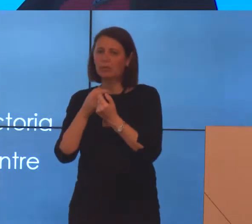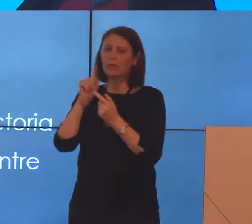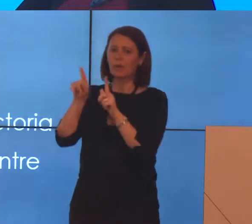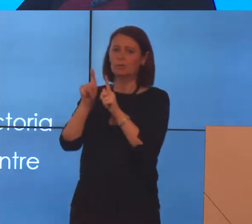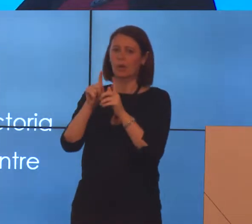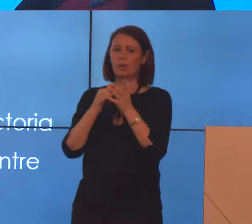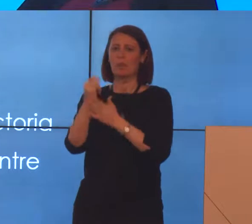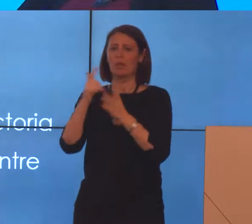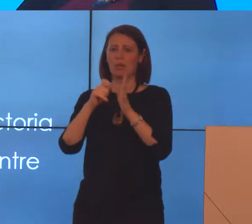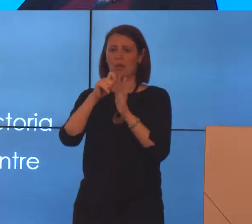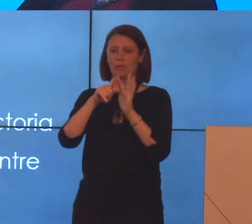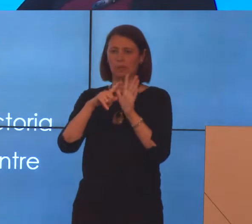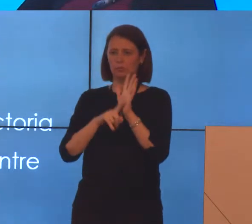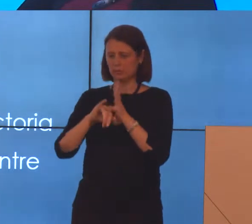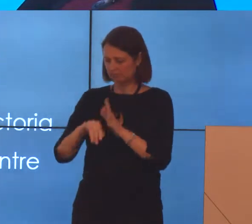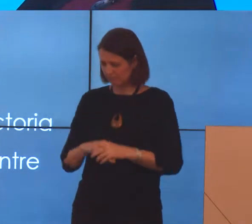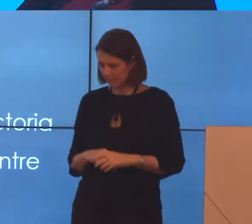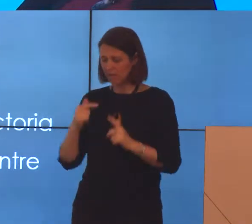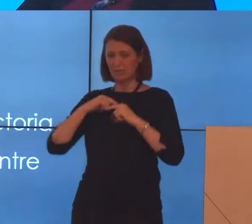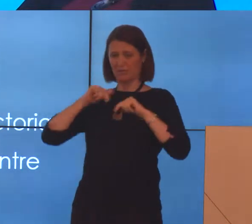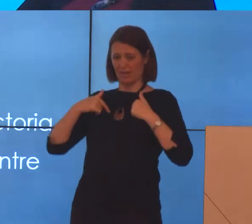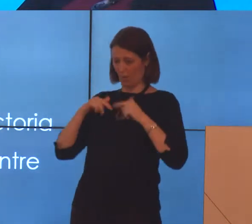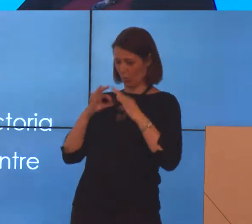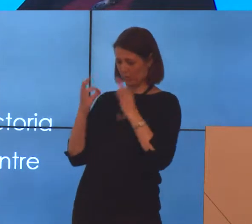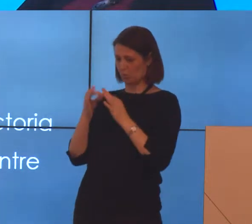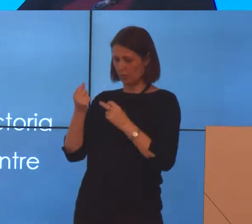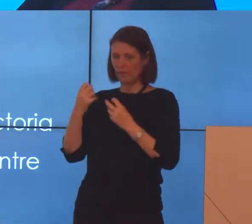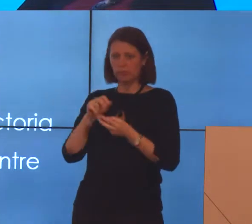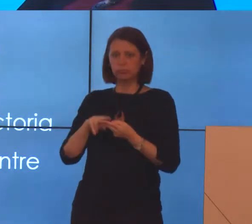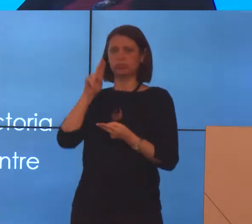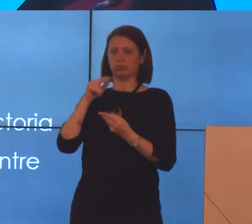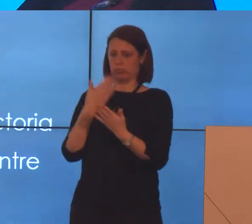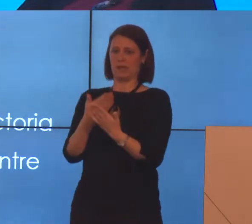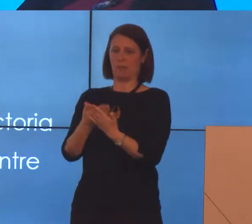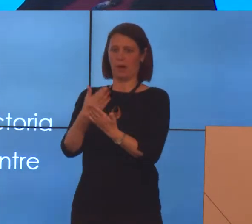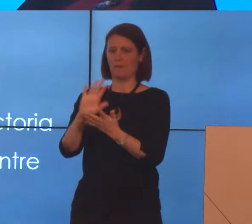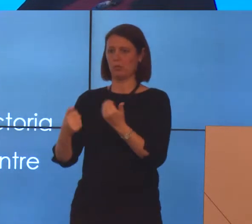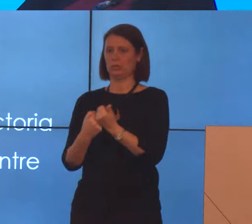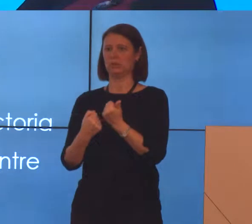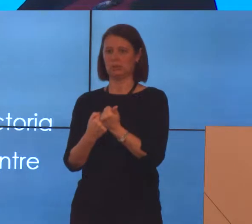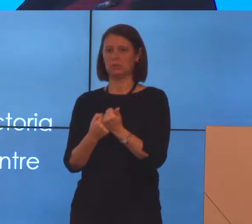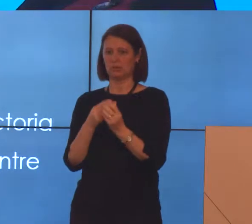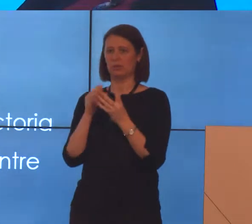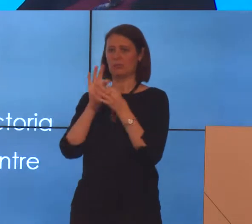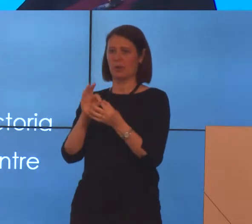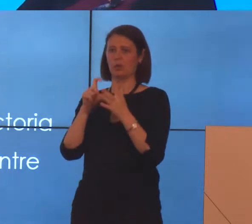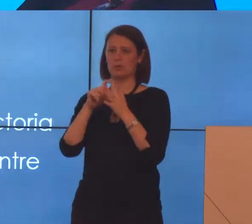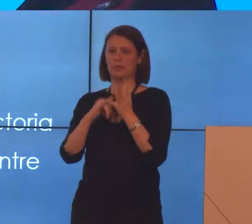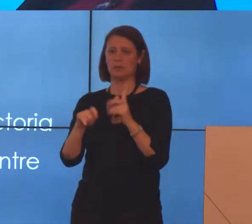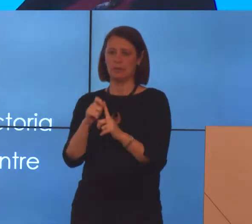I know in our organisation, we've had a significant increase in demand for assistance around the DSP.